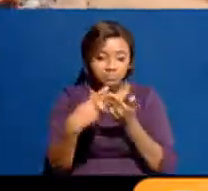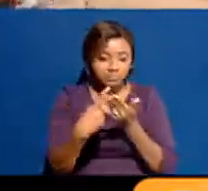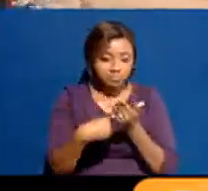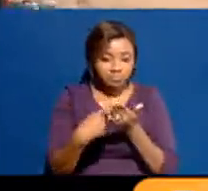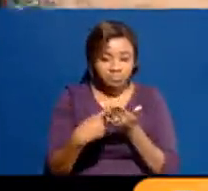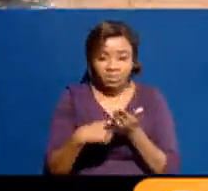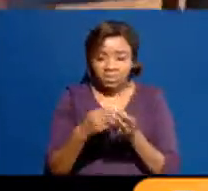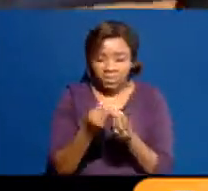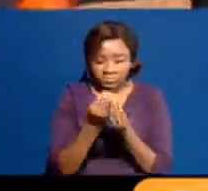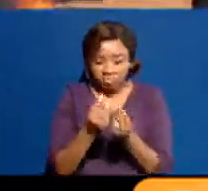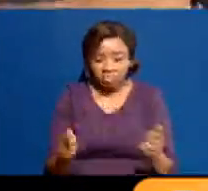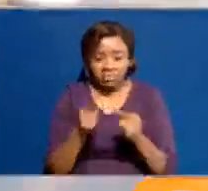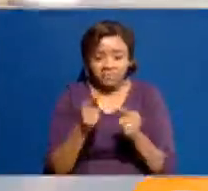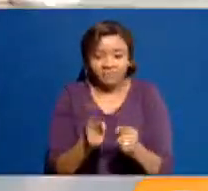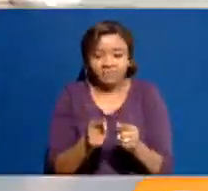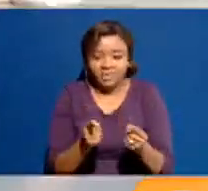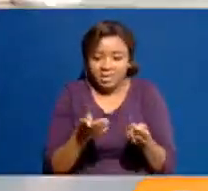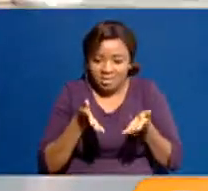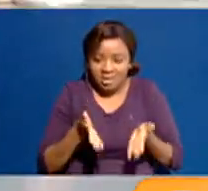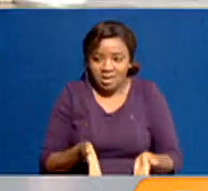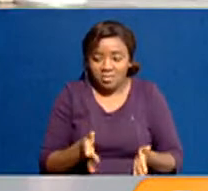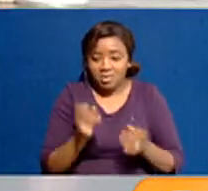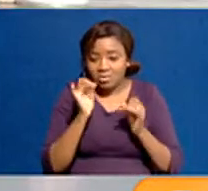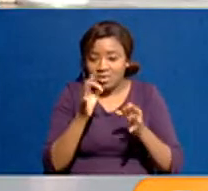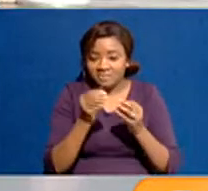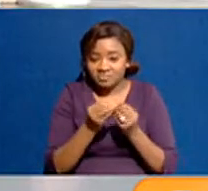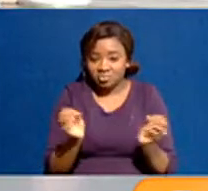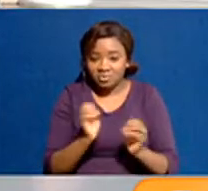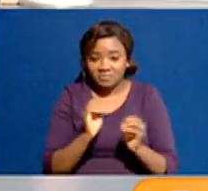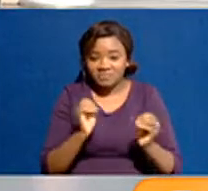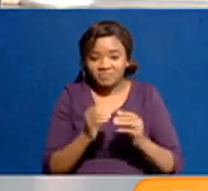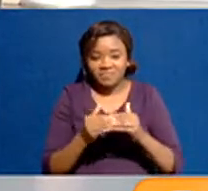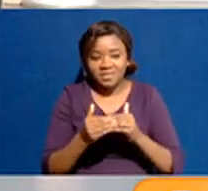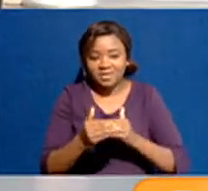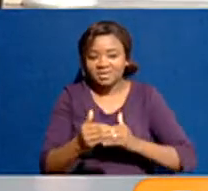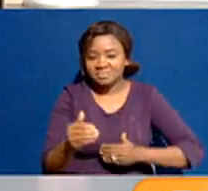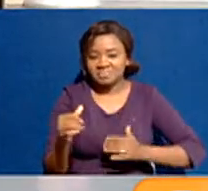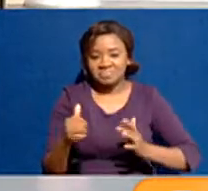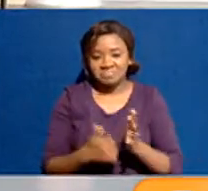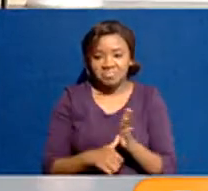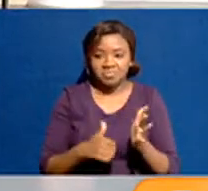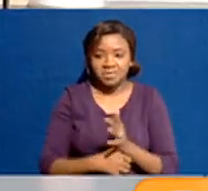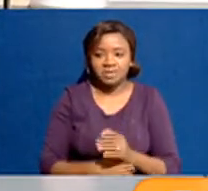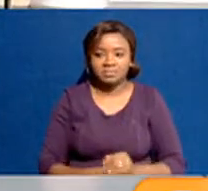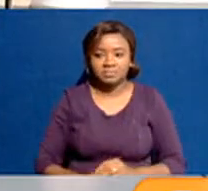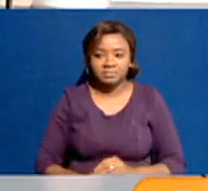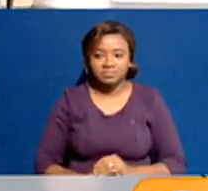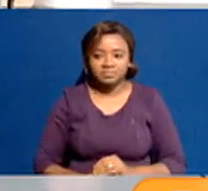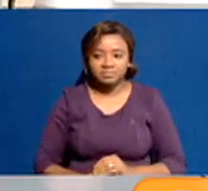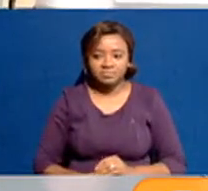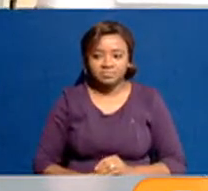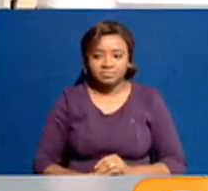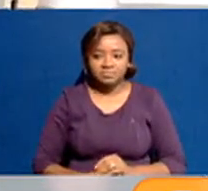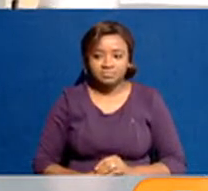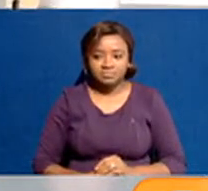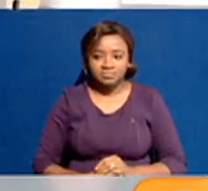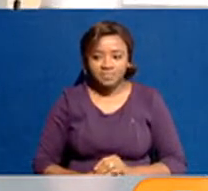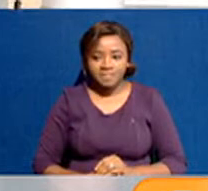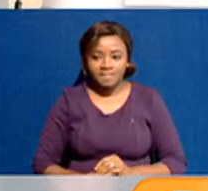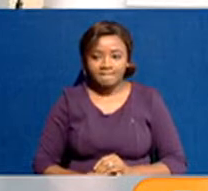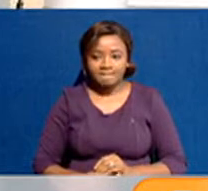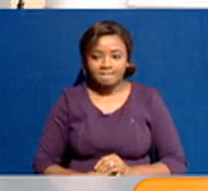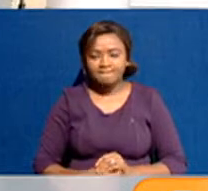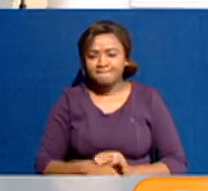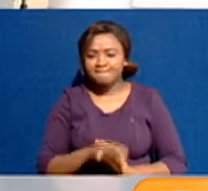right now. Otherwise, we, it could get out of hand. Prof, just picking up from where she left off, the Azimut demands on one hand